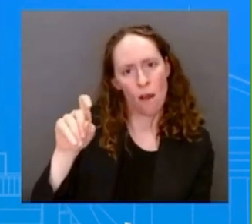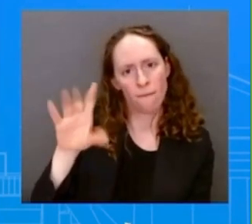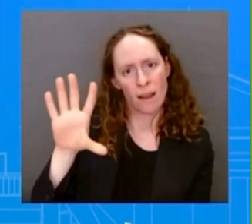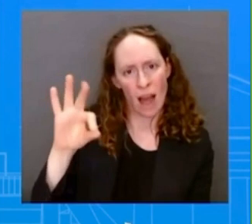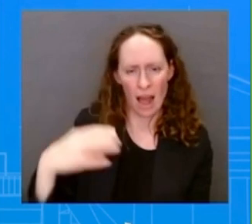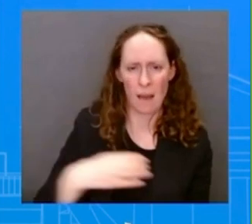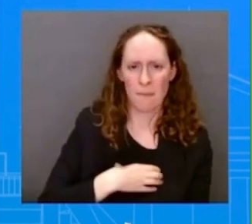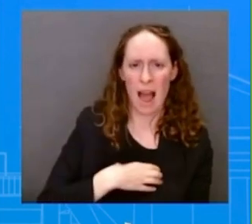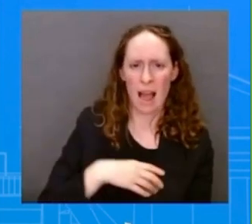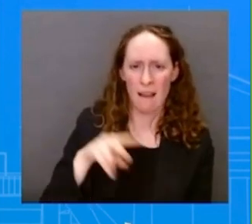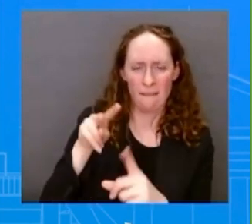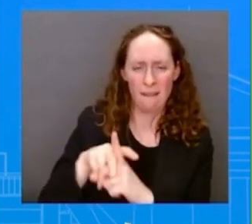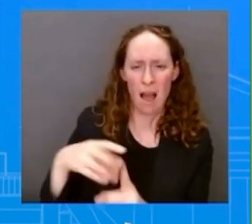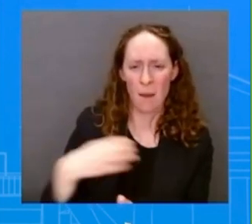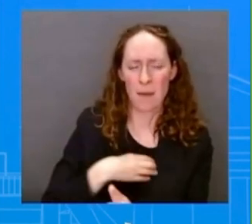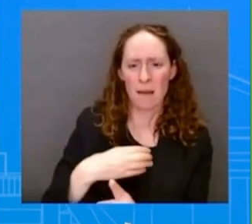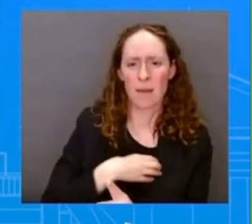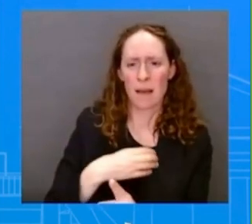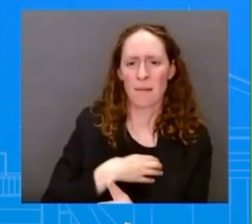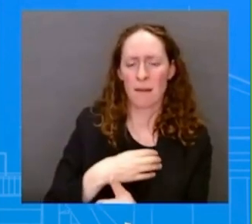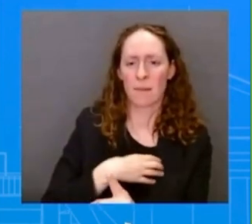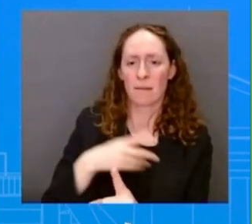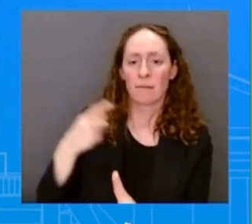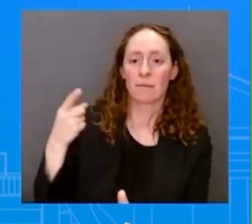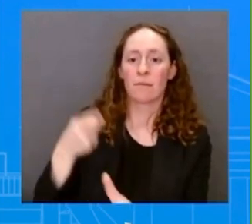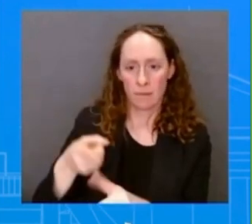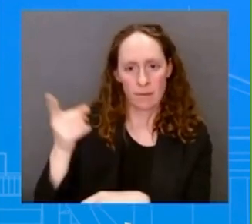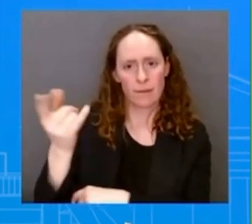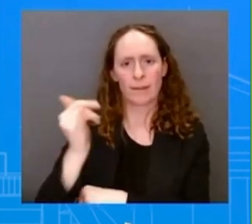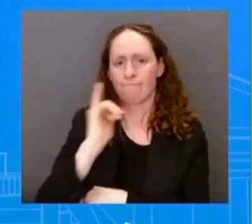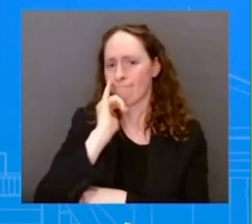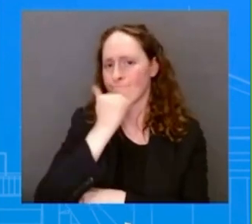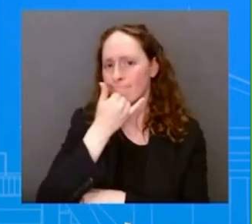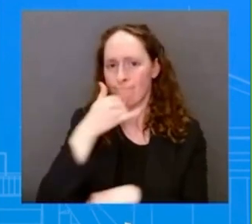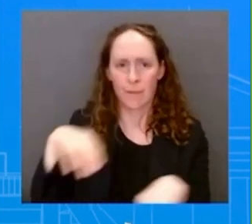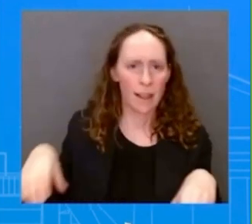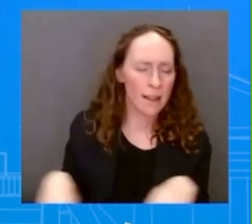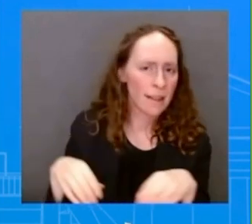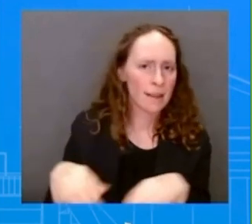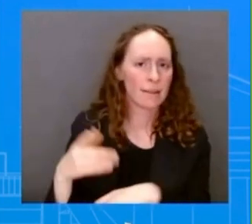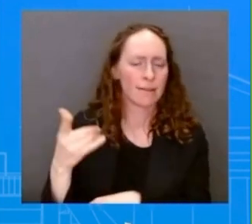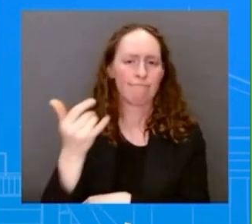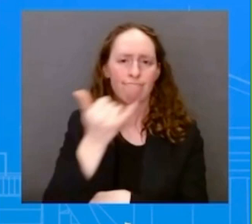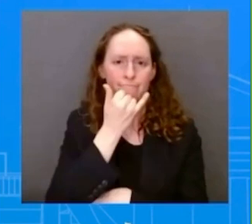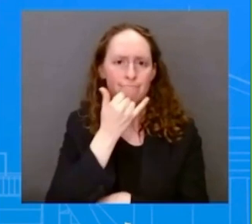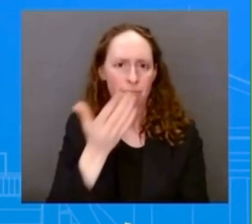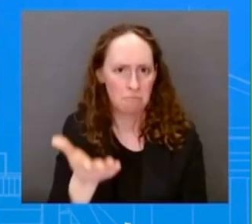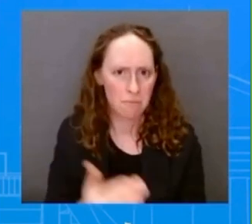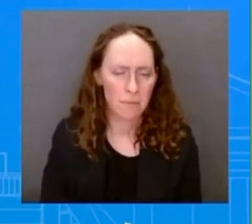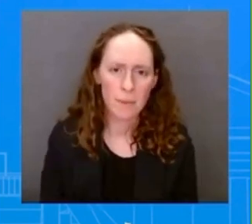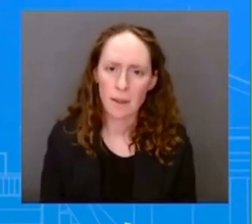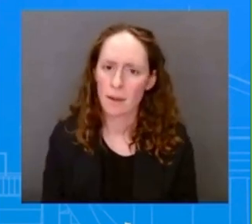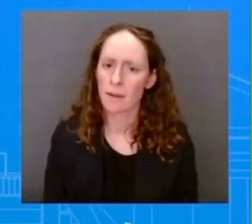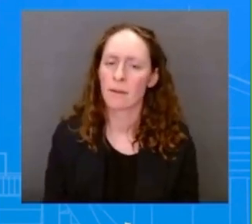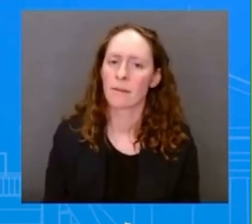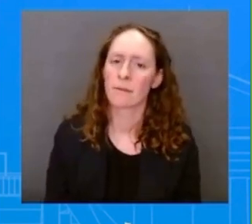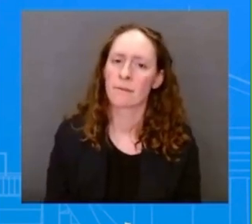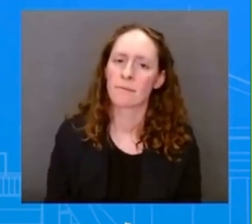reports. We haven't seen any evidence that, uh, that there's been, uh, any